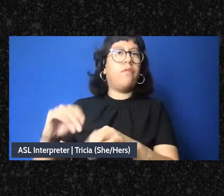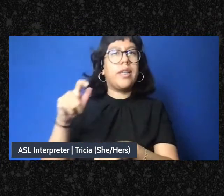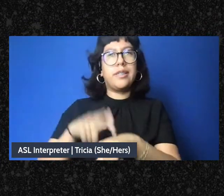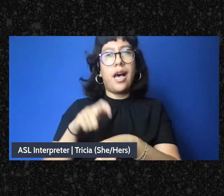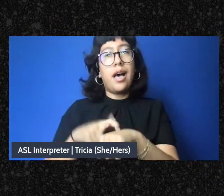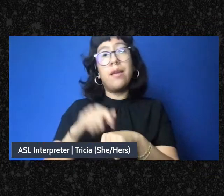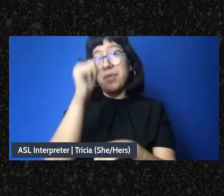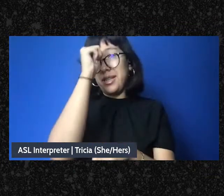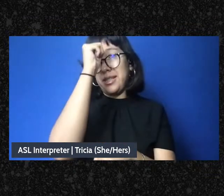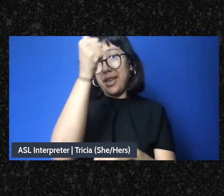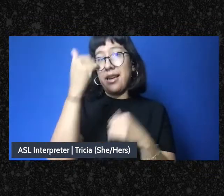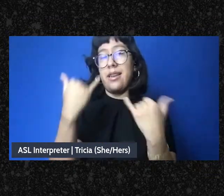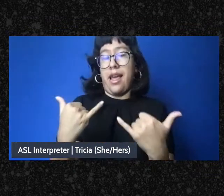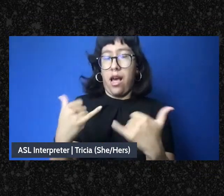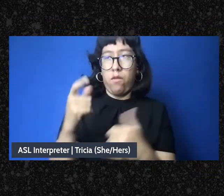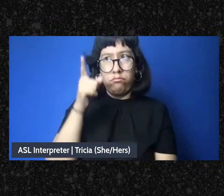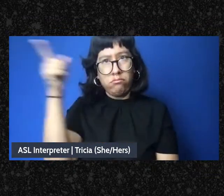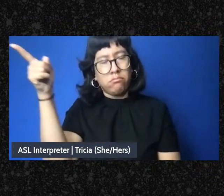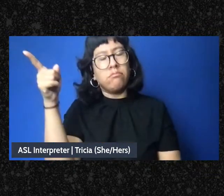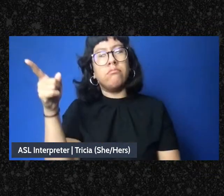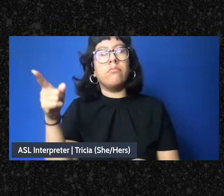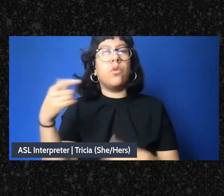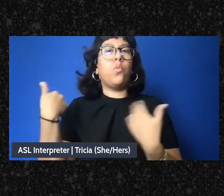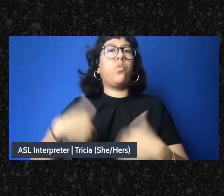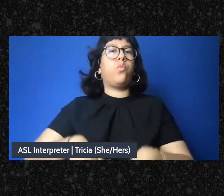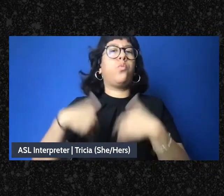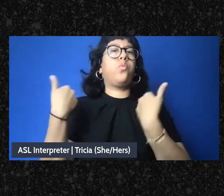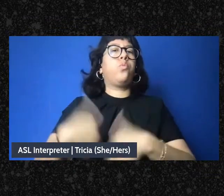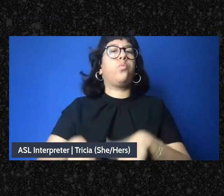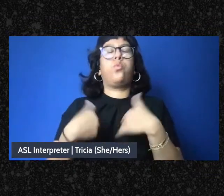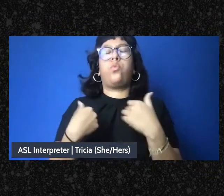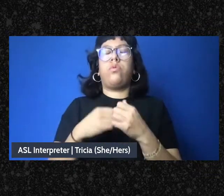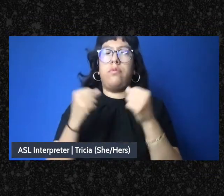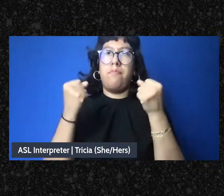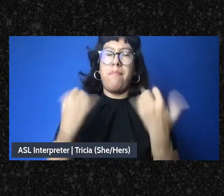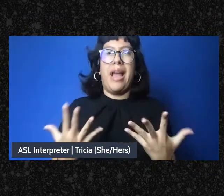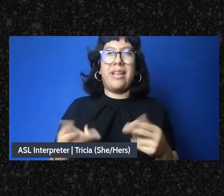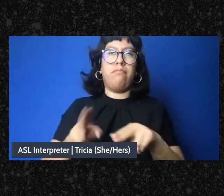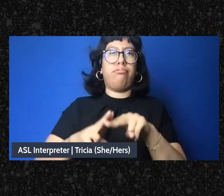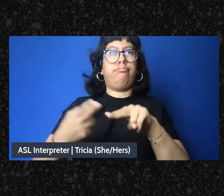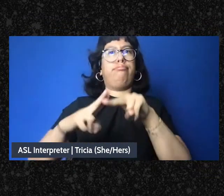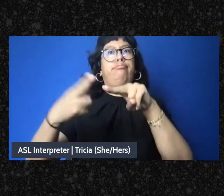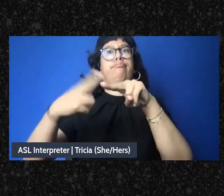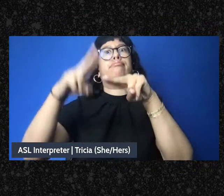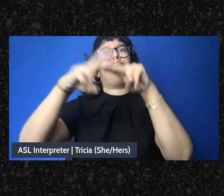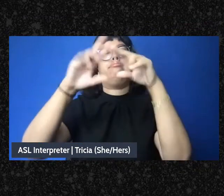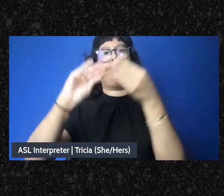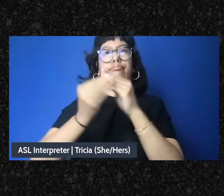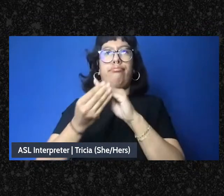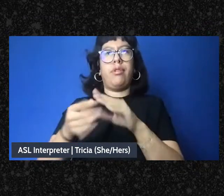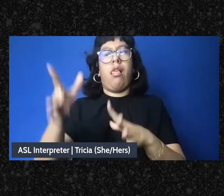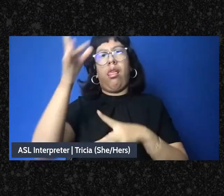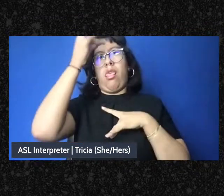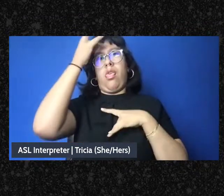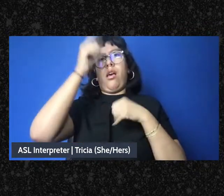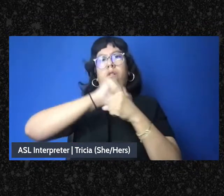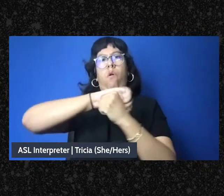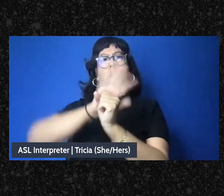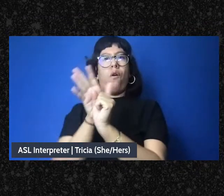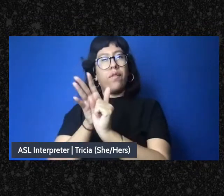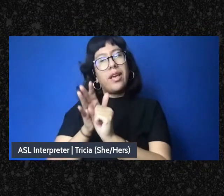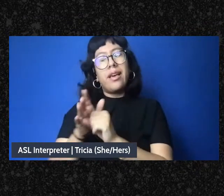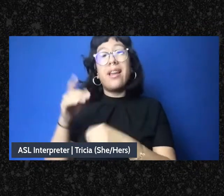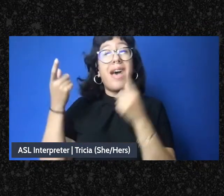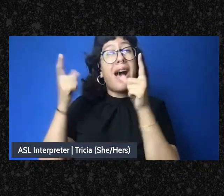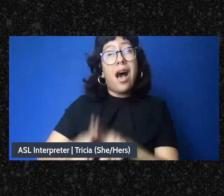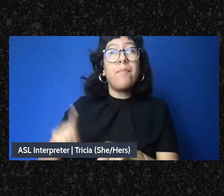India is now experiencing among its mind-numbing numbers of infections, we're witnessing a state-created famine